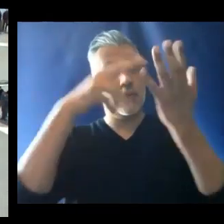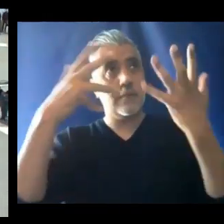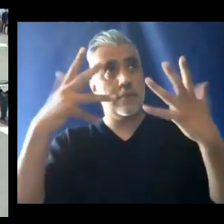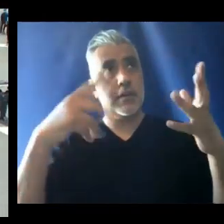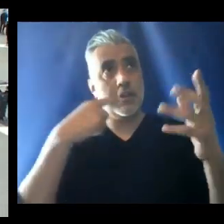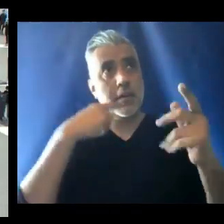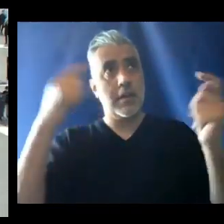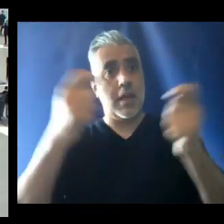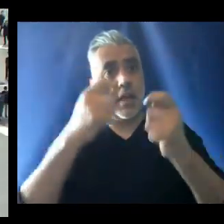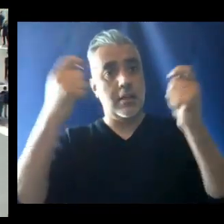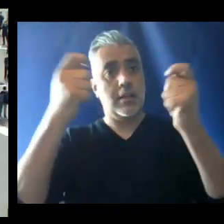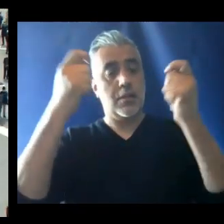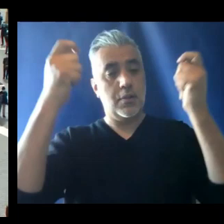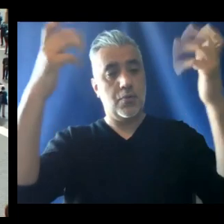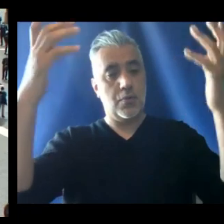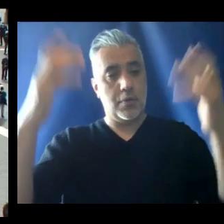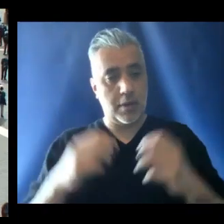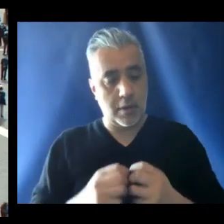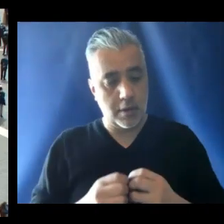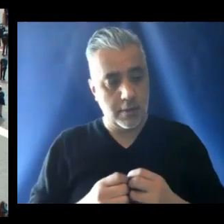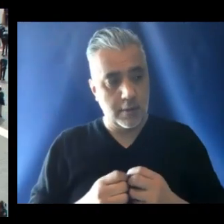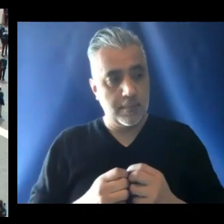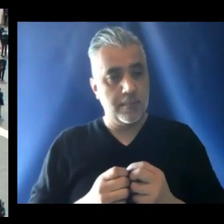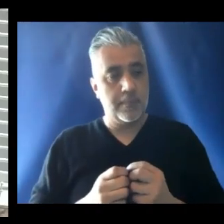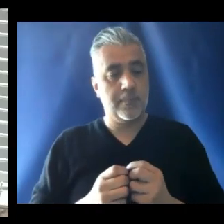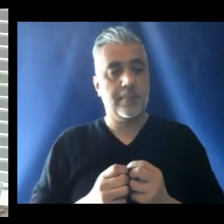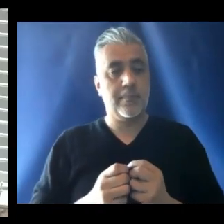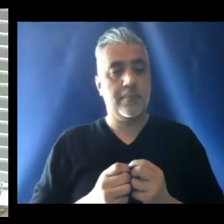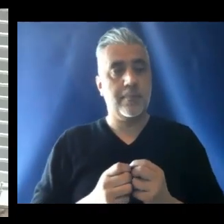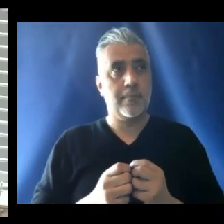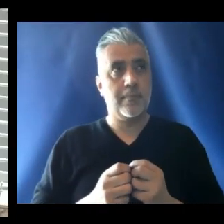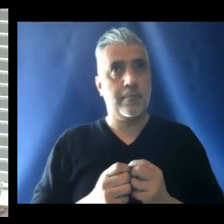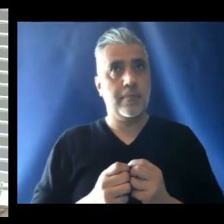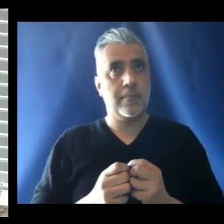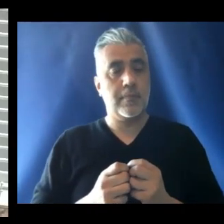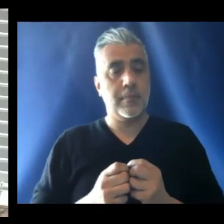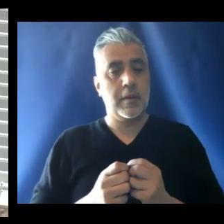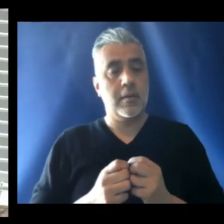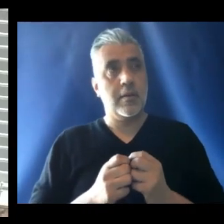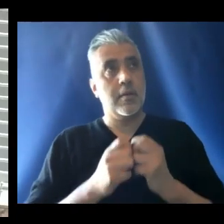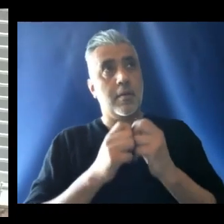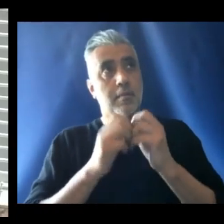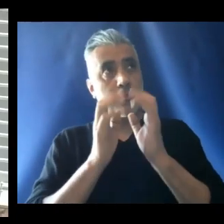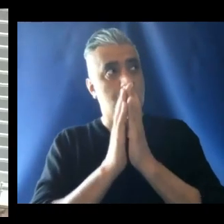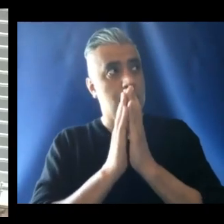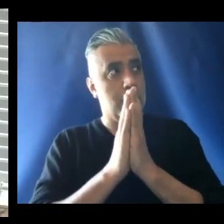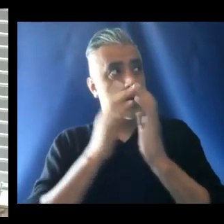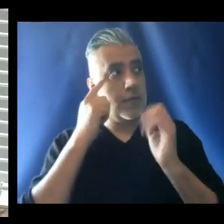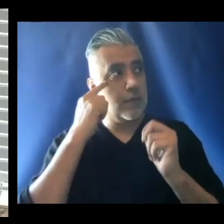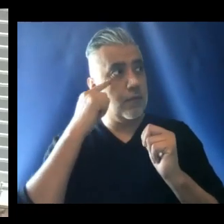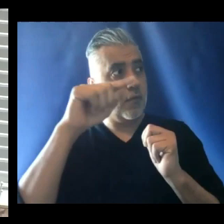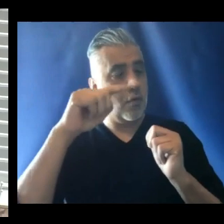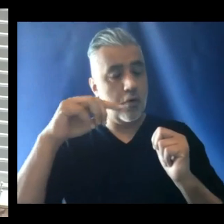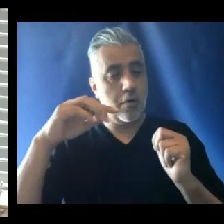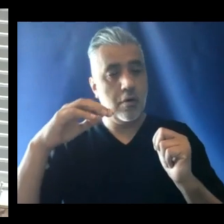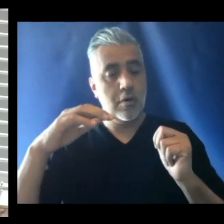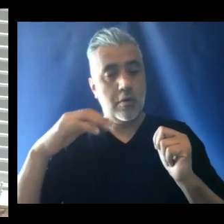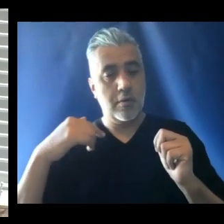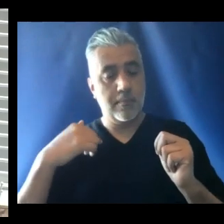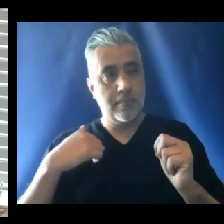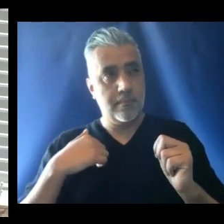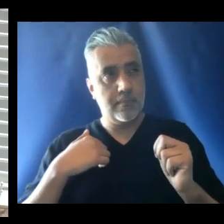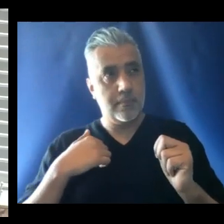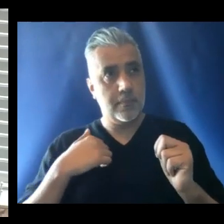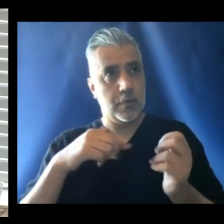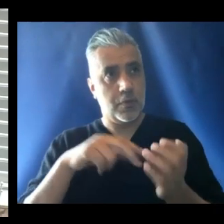Deus, che per la resurrezione in fili tui, Domini nostri, Iesu Christi, munum, latificare, dignatus est. Presta a